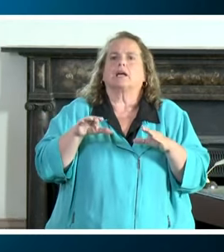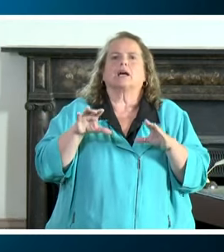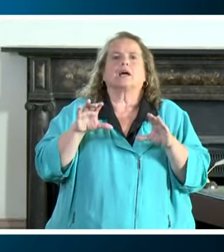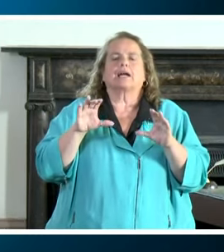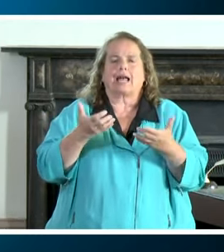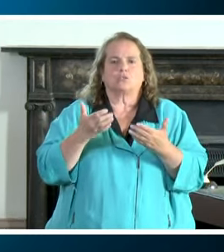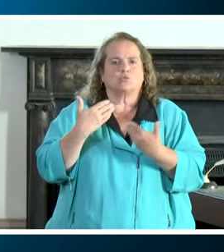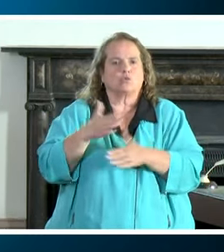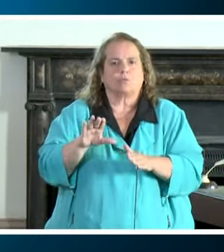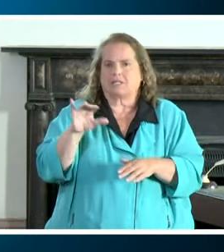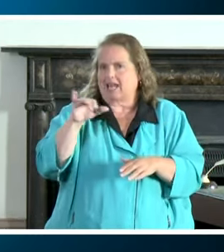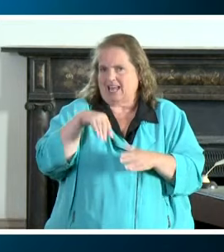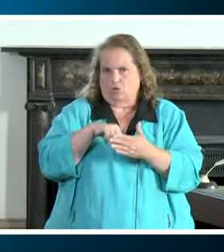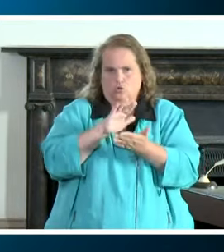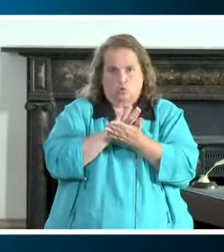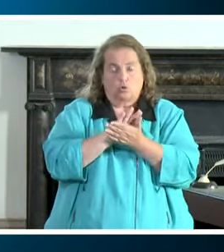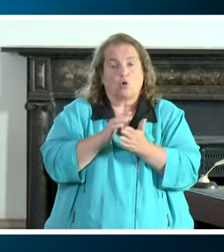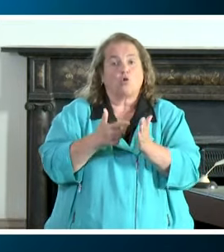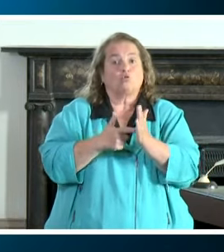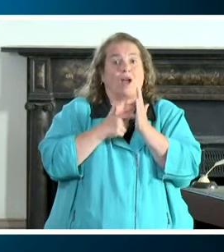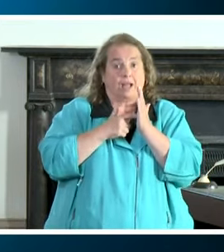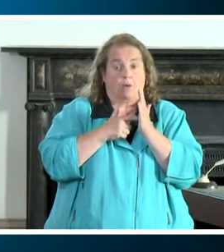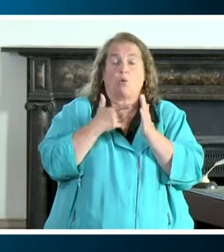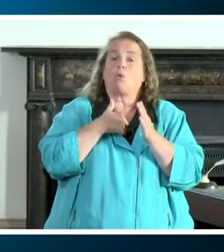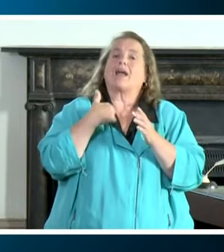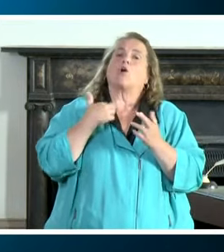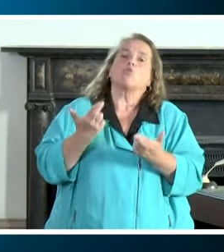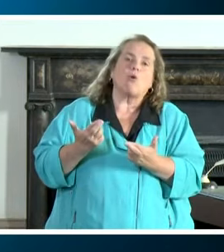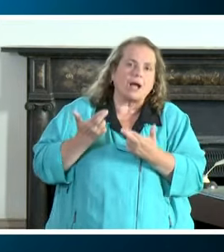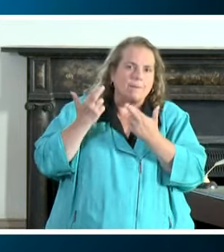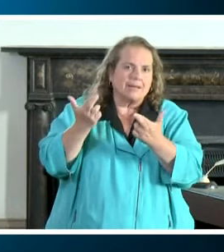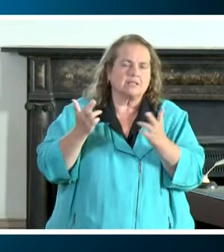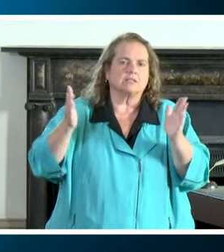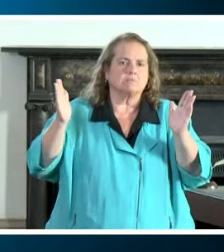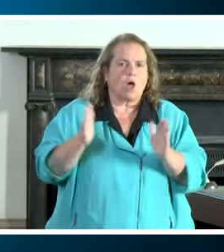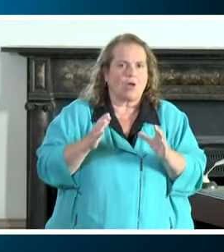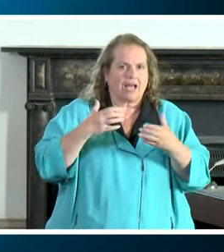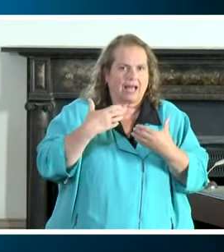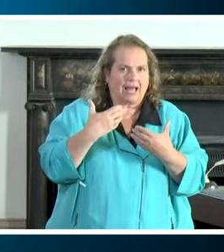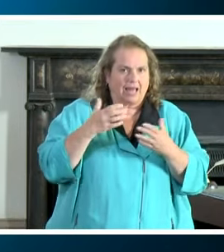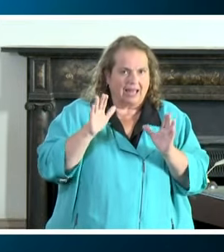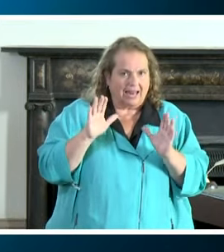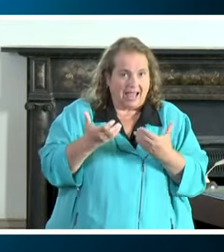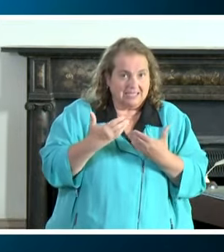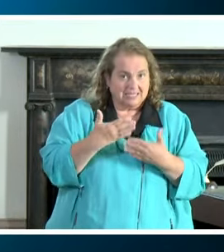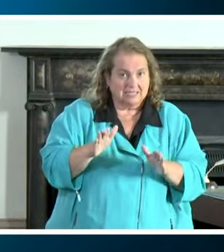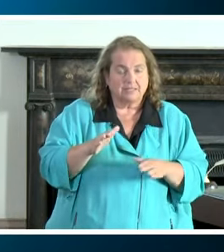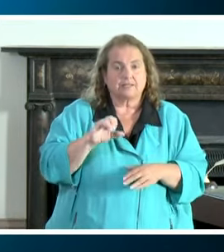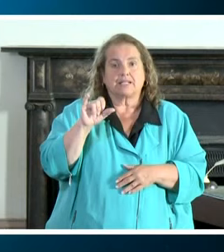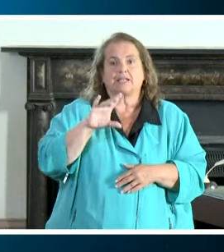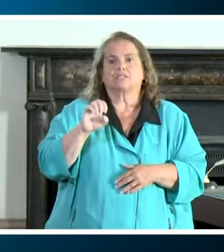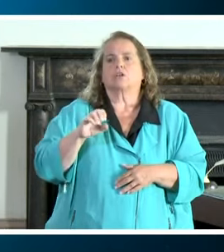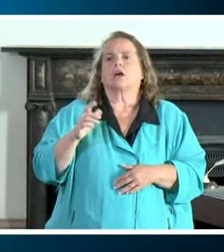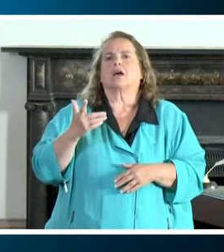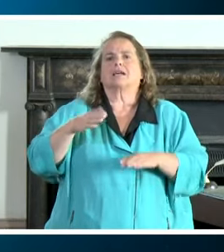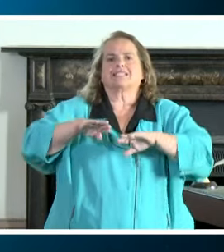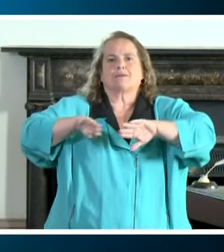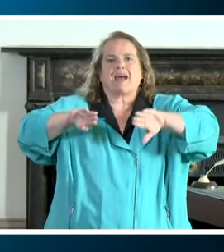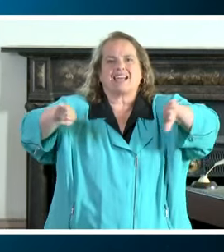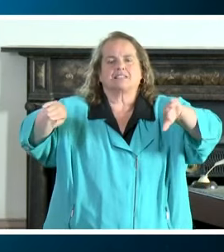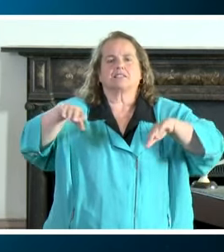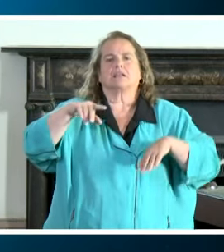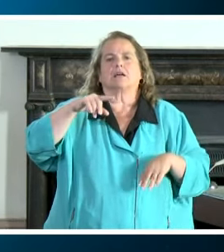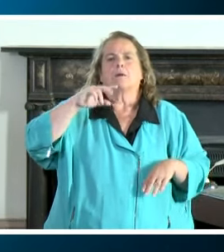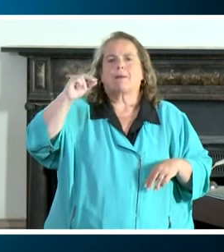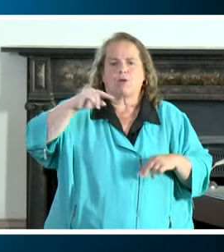recommended smaller class sizes obviously spacing students out in hallways districts will be asked to put tape every